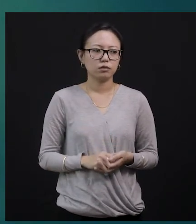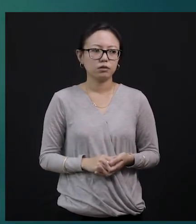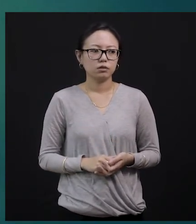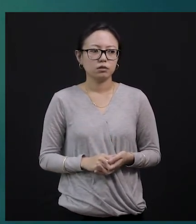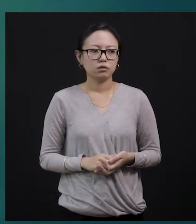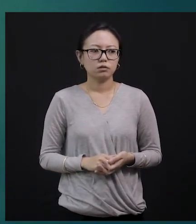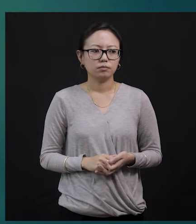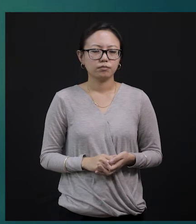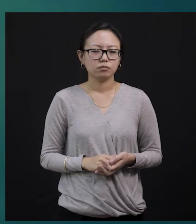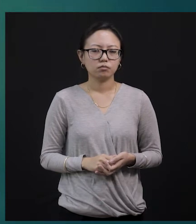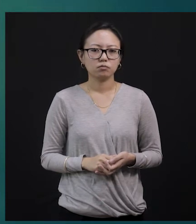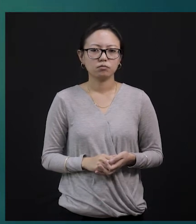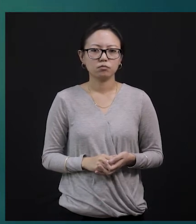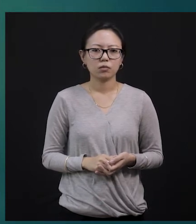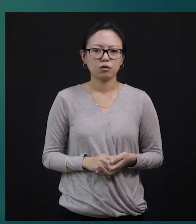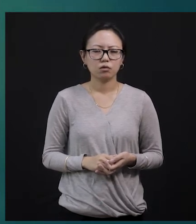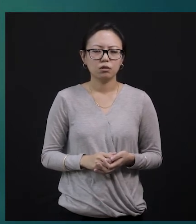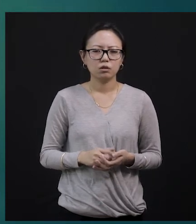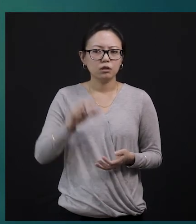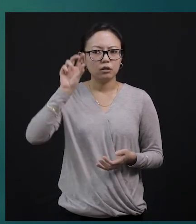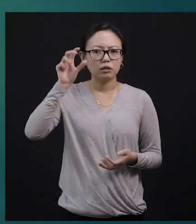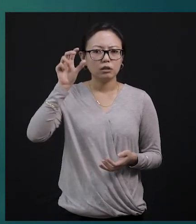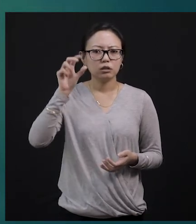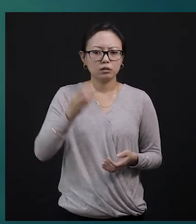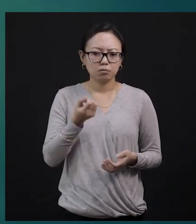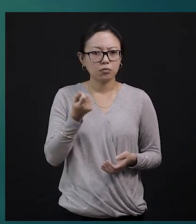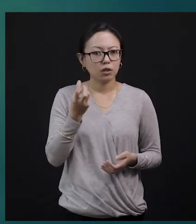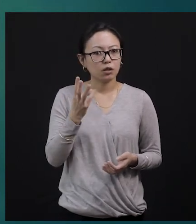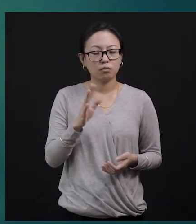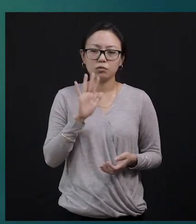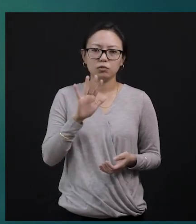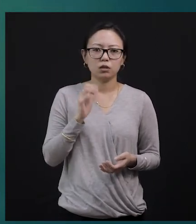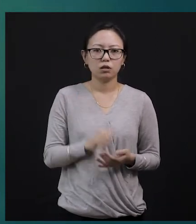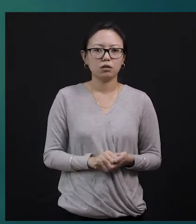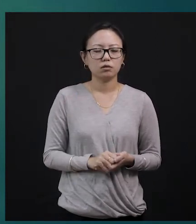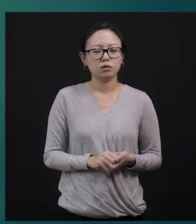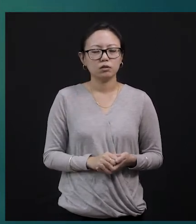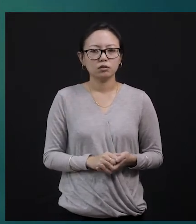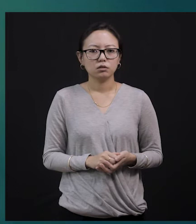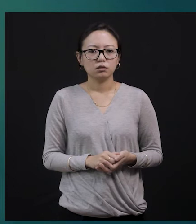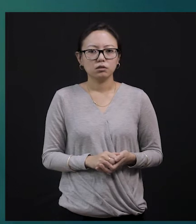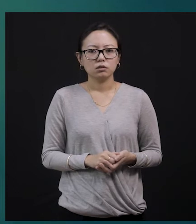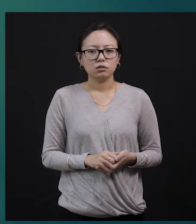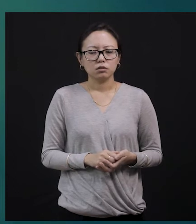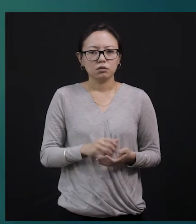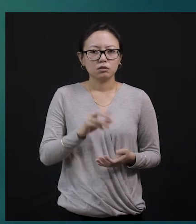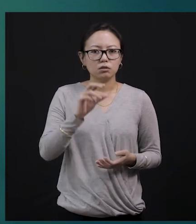You will add the numbers on the discs. And when you add those, you know what is addition, right? We do plus and minus